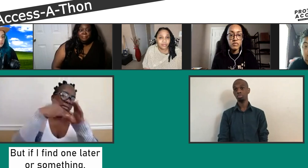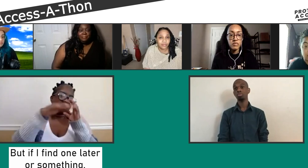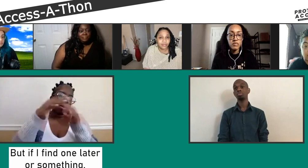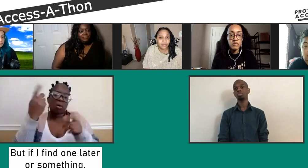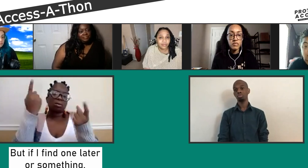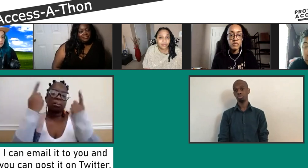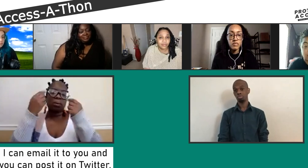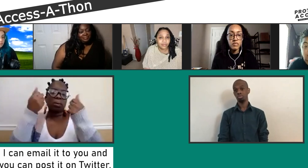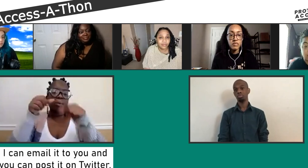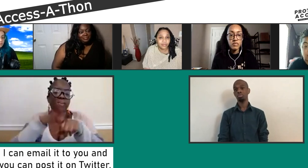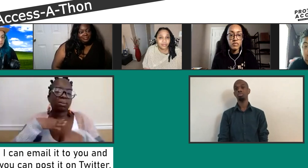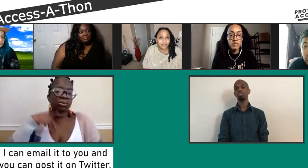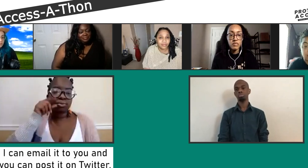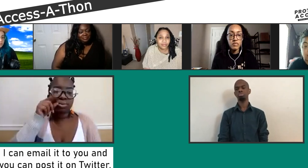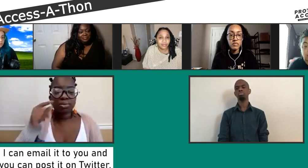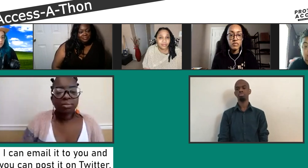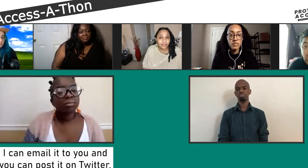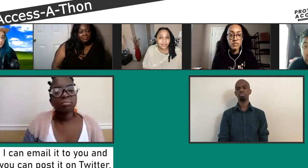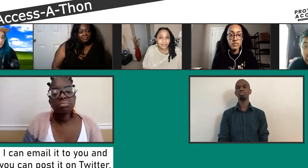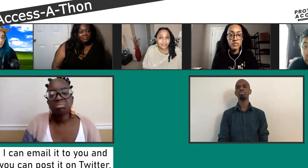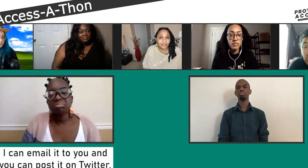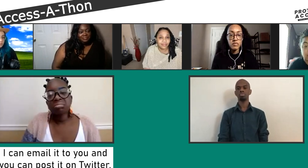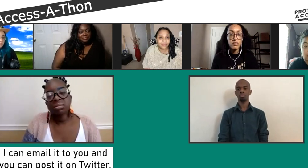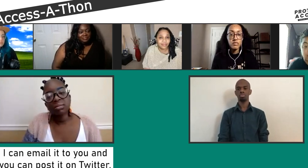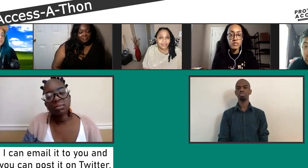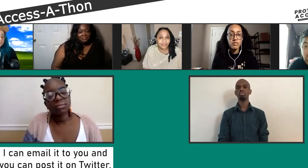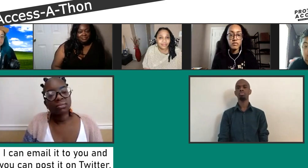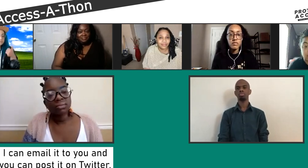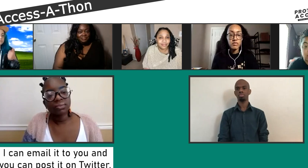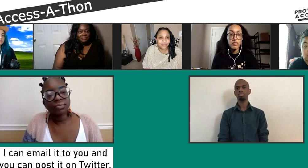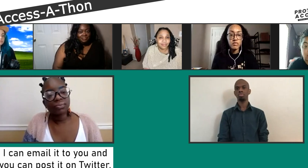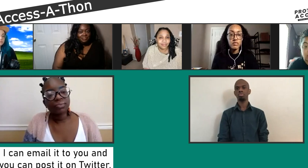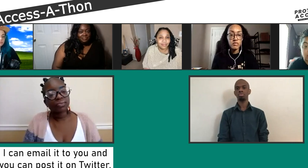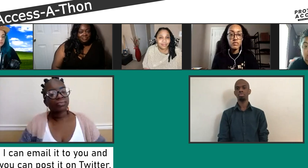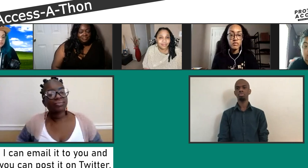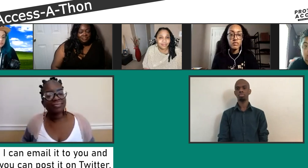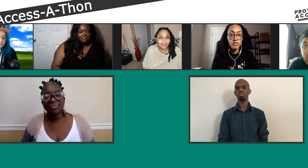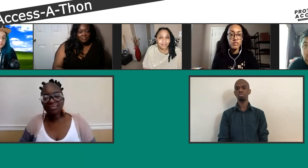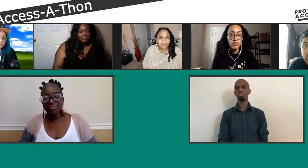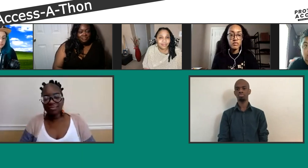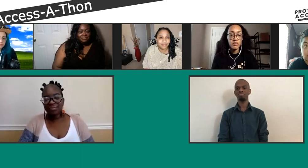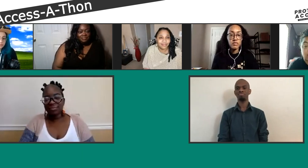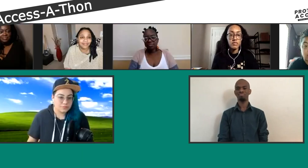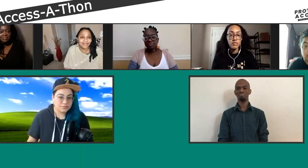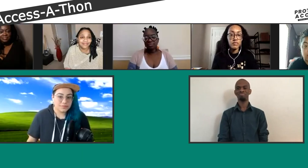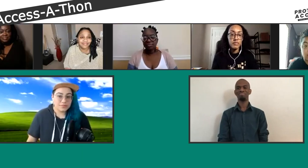But if I find something later, then, you know, I can definitely send you an email and you can send that out to your contacts.